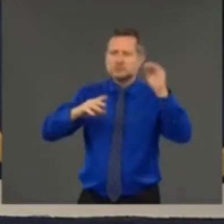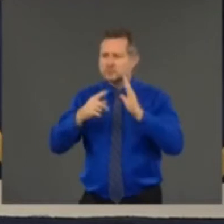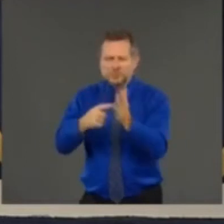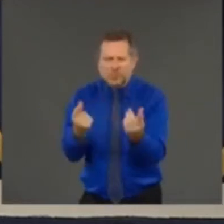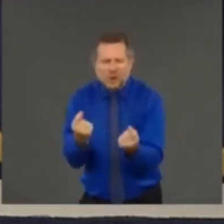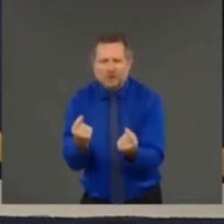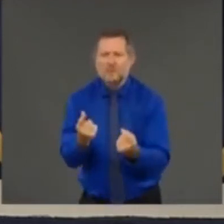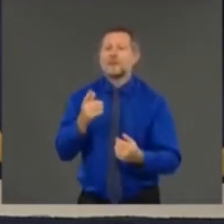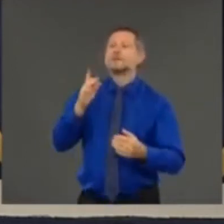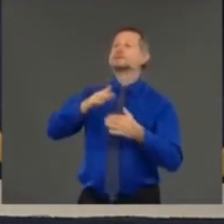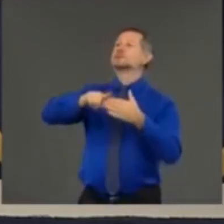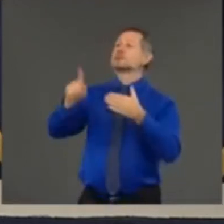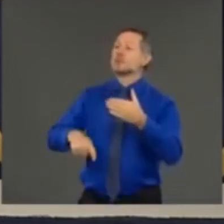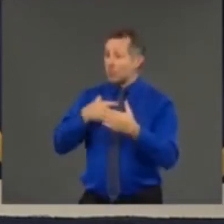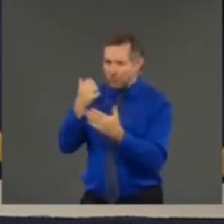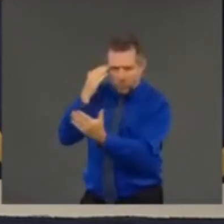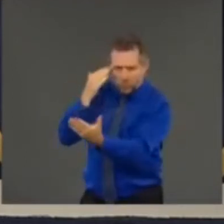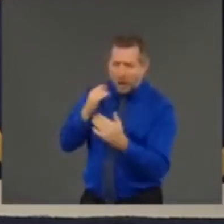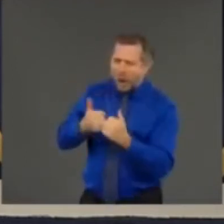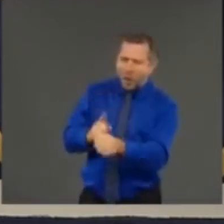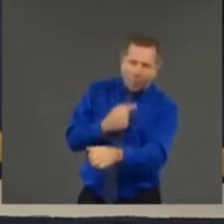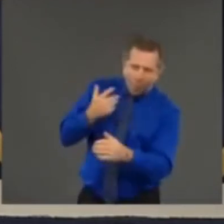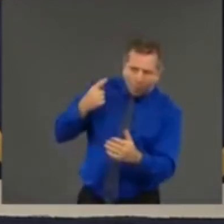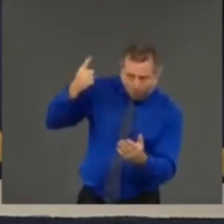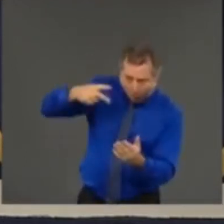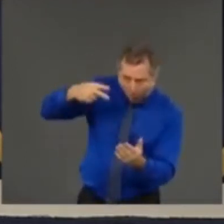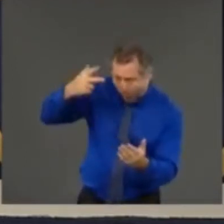long is it going to get take you to get the test returns do you know